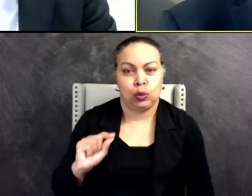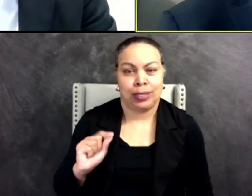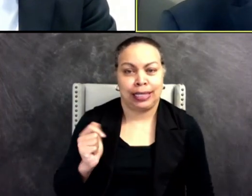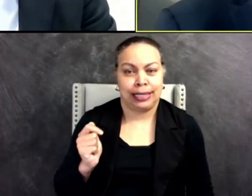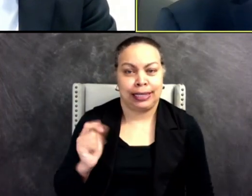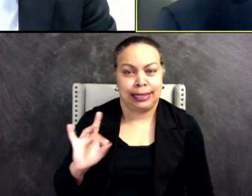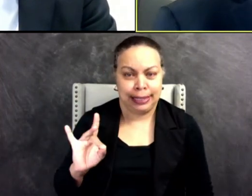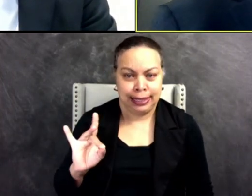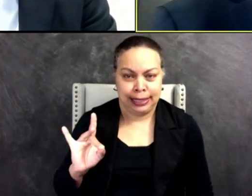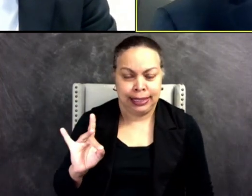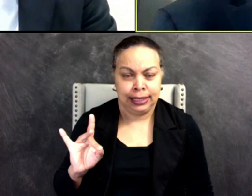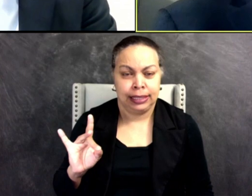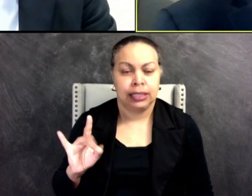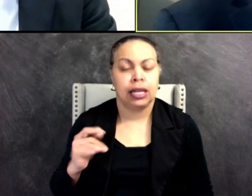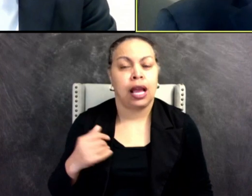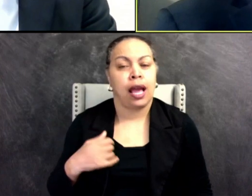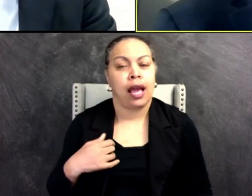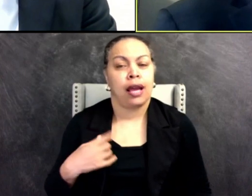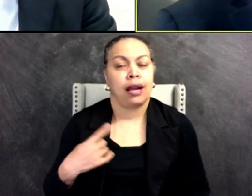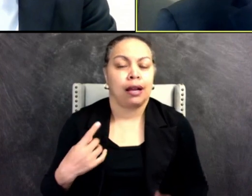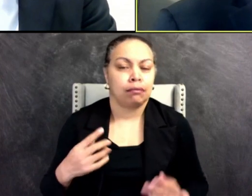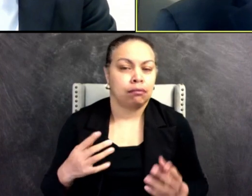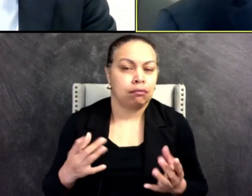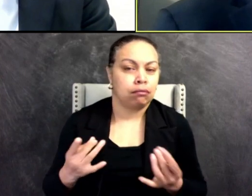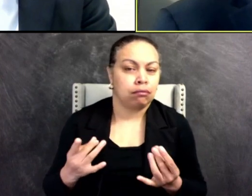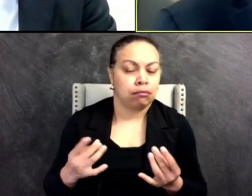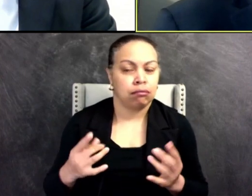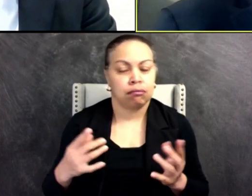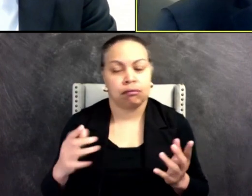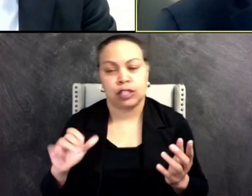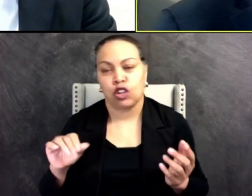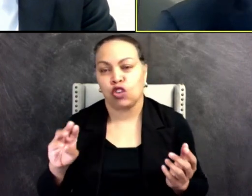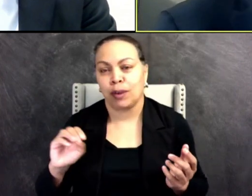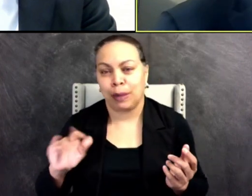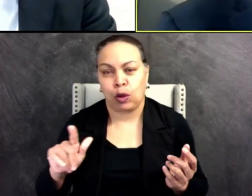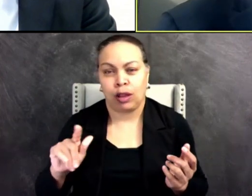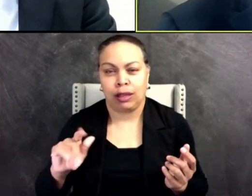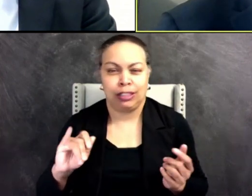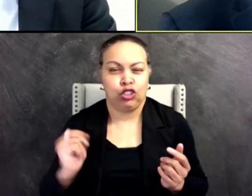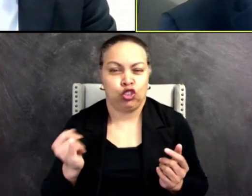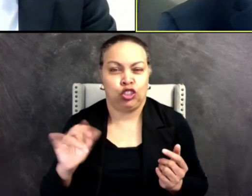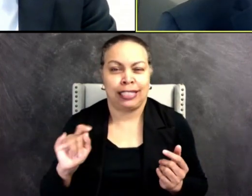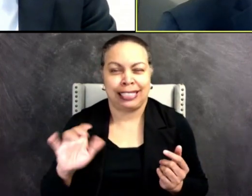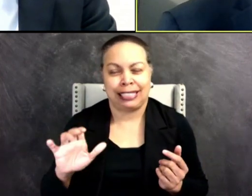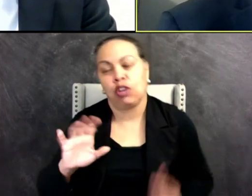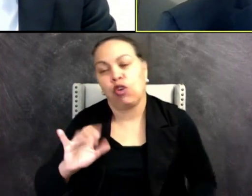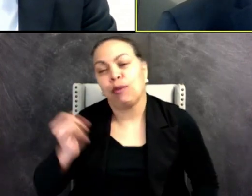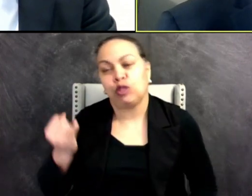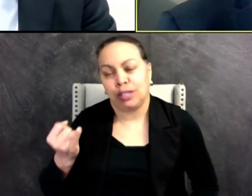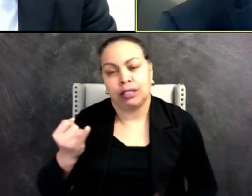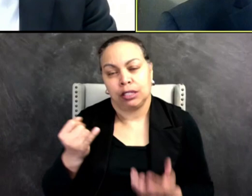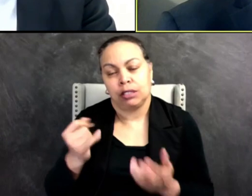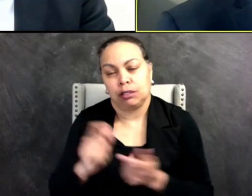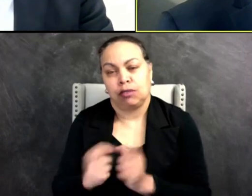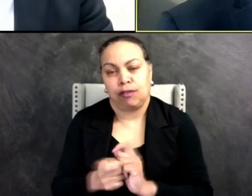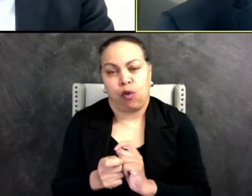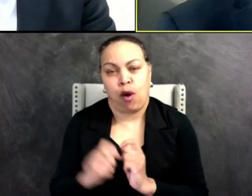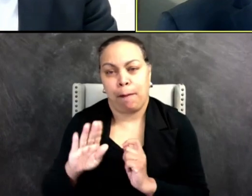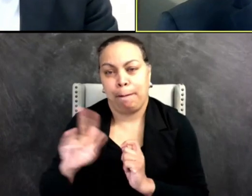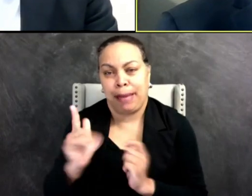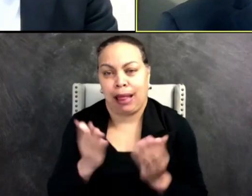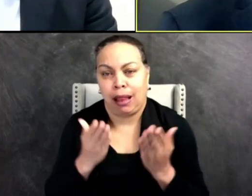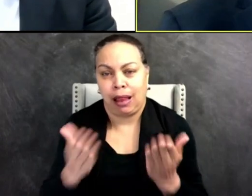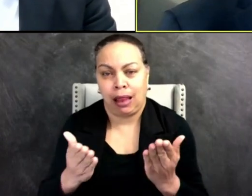there was a controversial criminal justice reform bill. And I say controversial because it was,